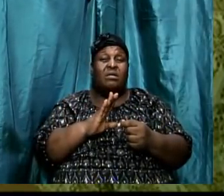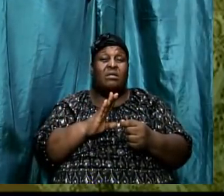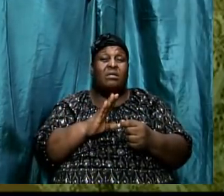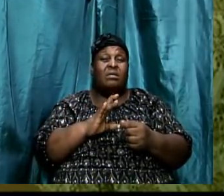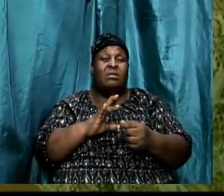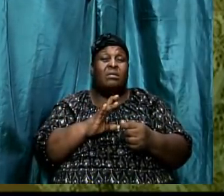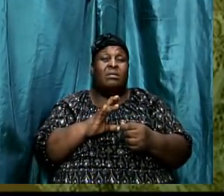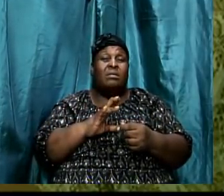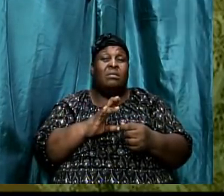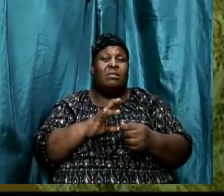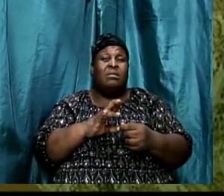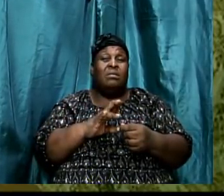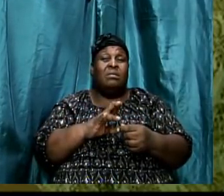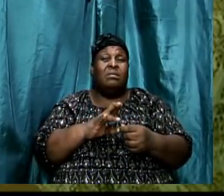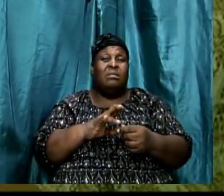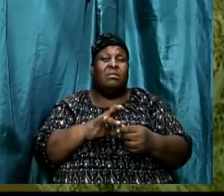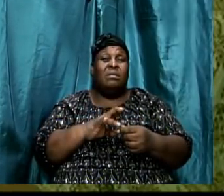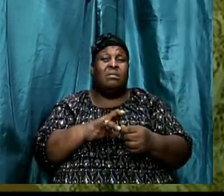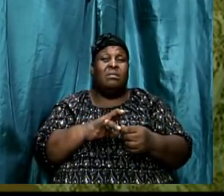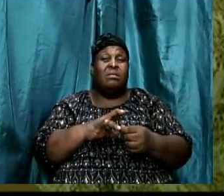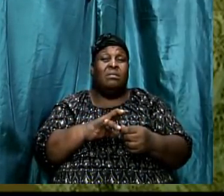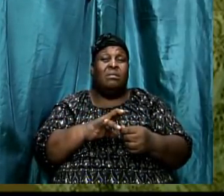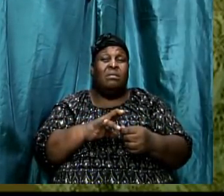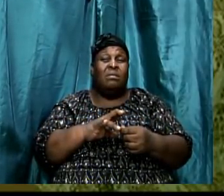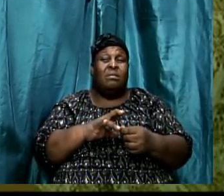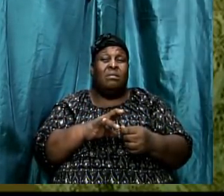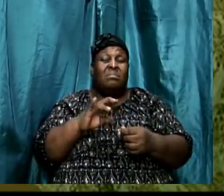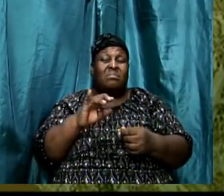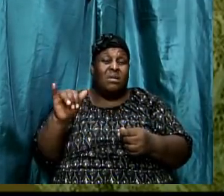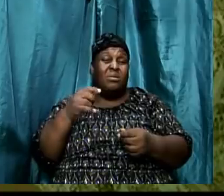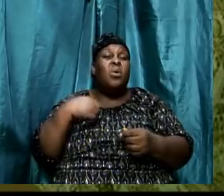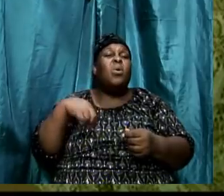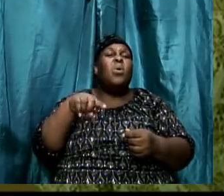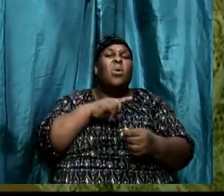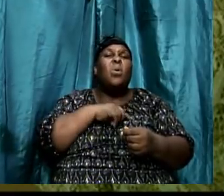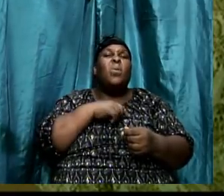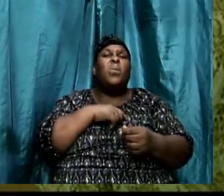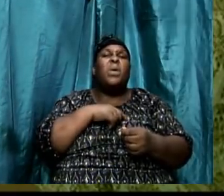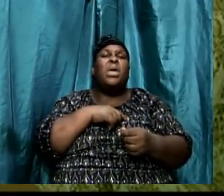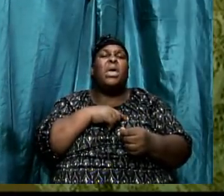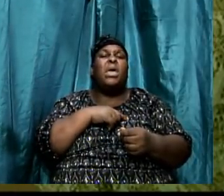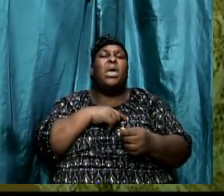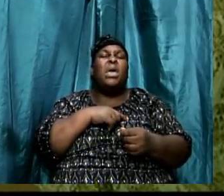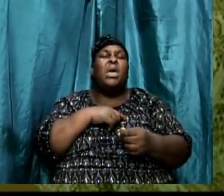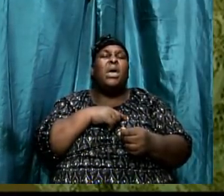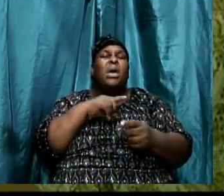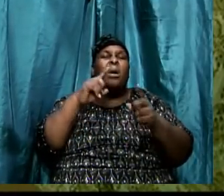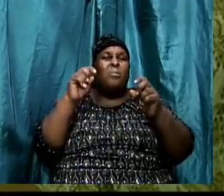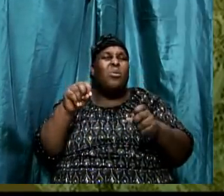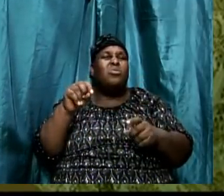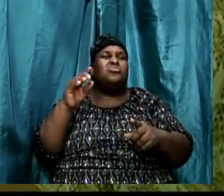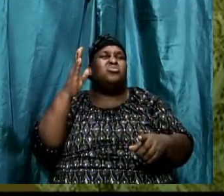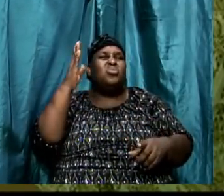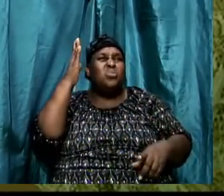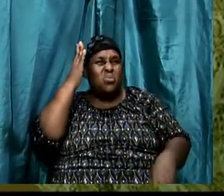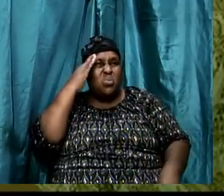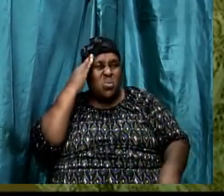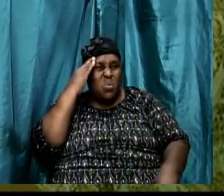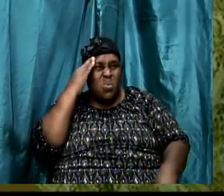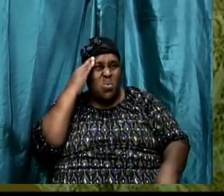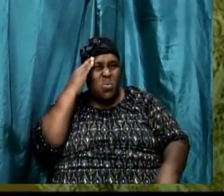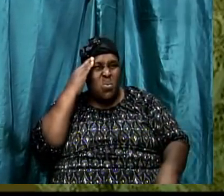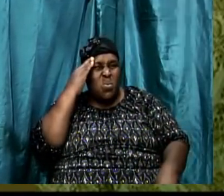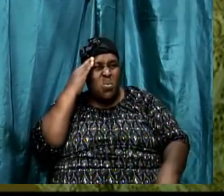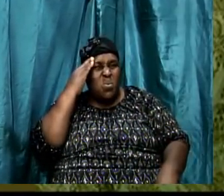God, we did say that we are supposed to become acquainted with what the writer,